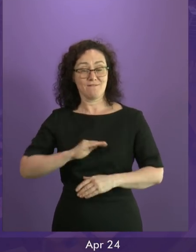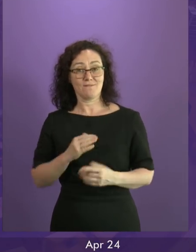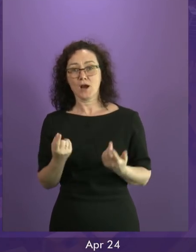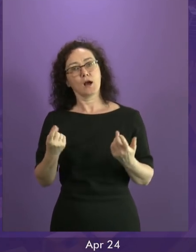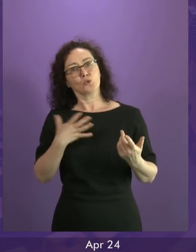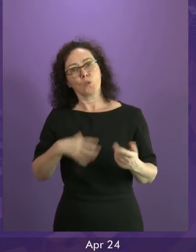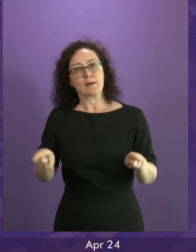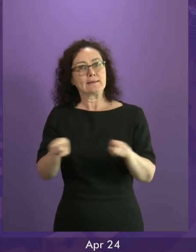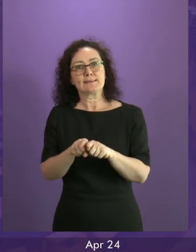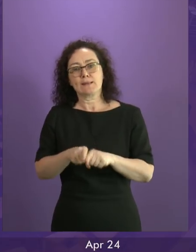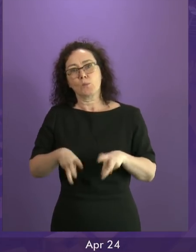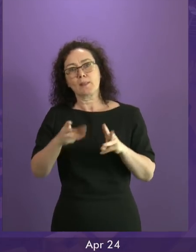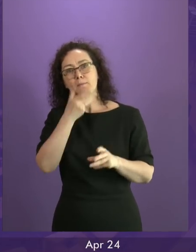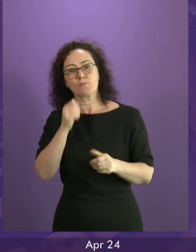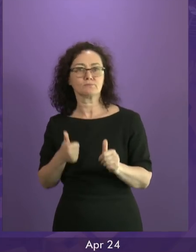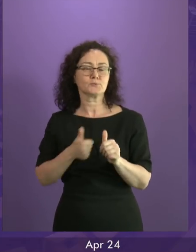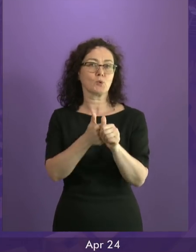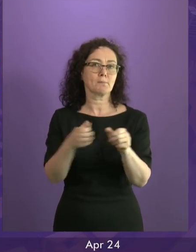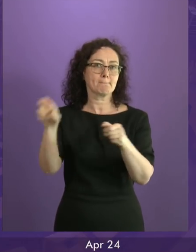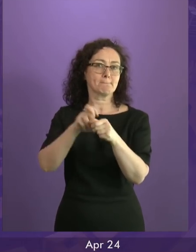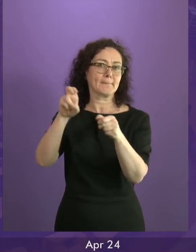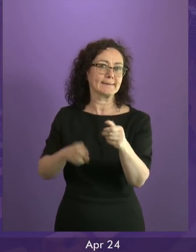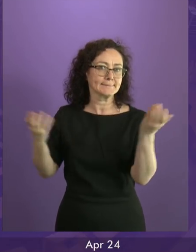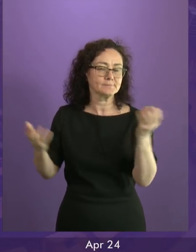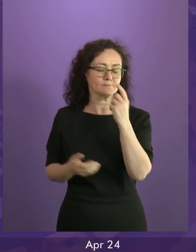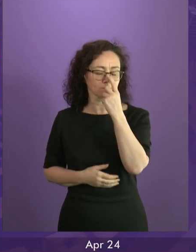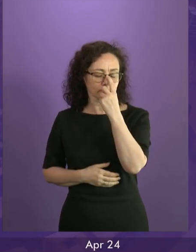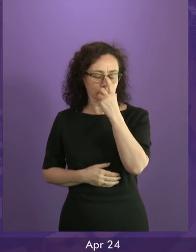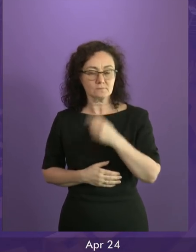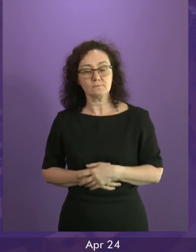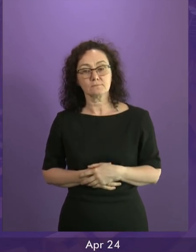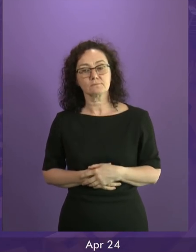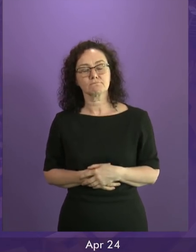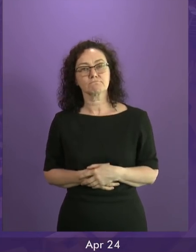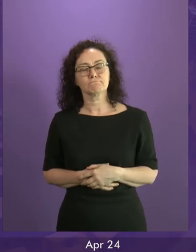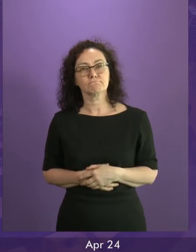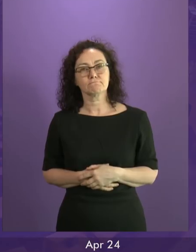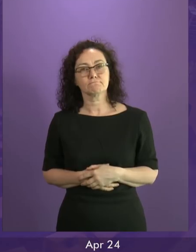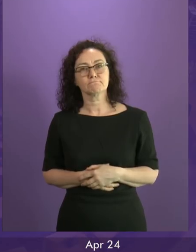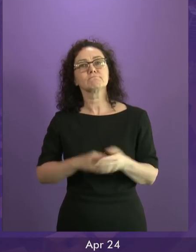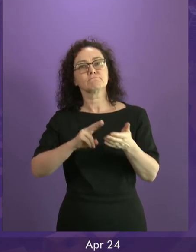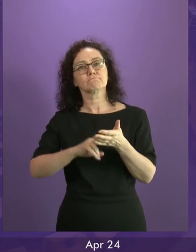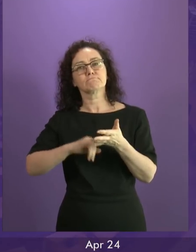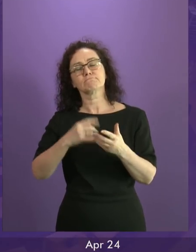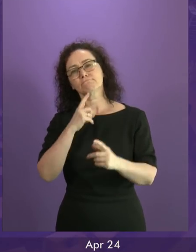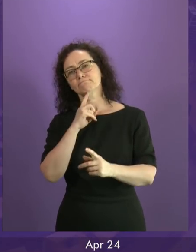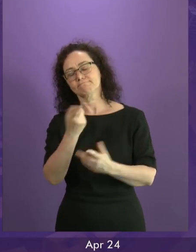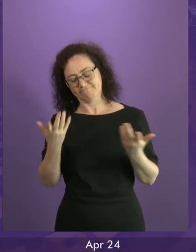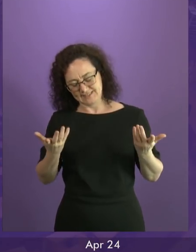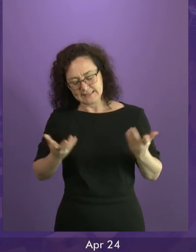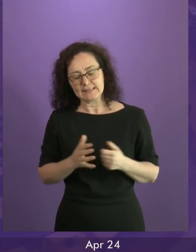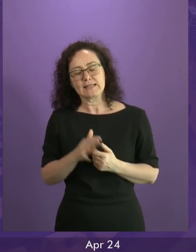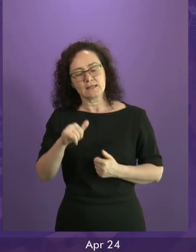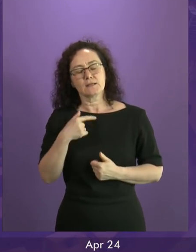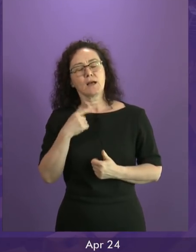collapsing Westminster system? First Minister. Yes, I would give those assurances. We will seek to discuss with others and with Parliament as a